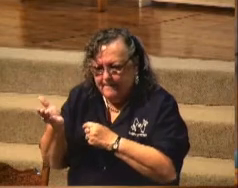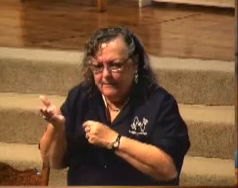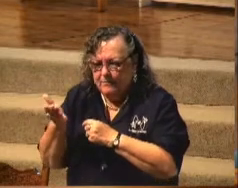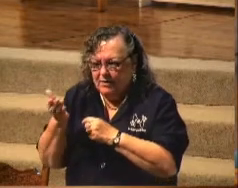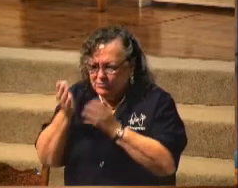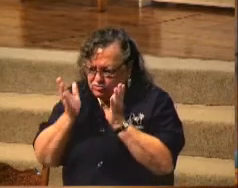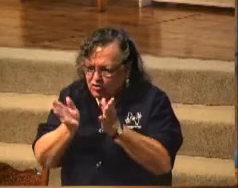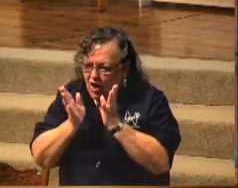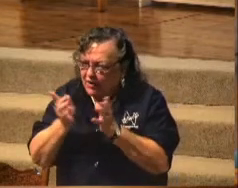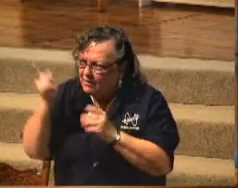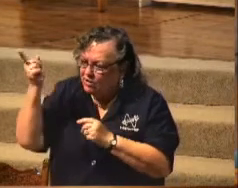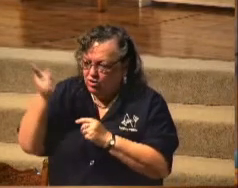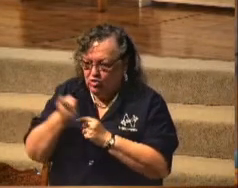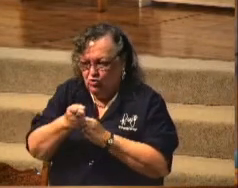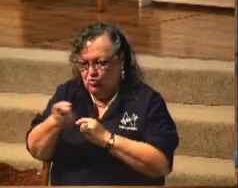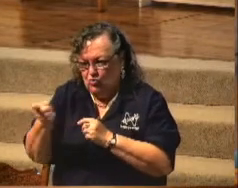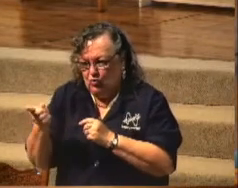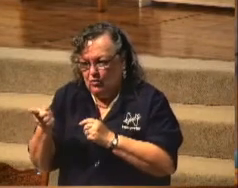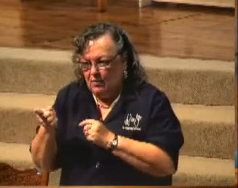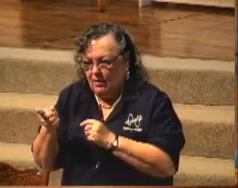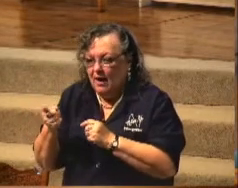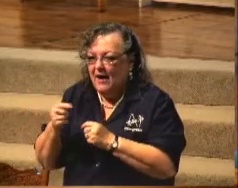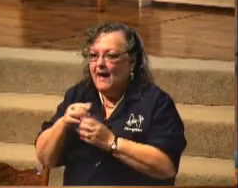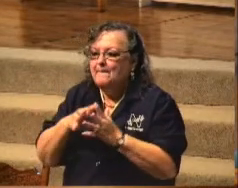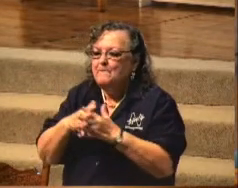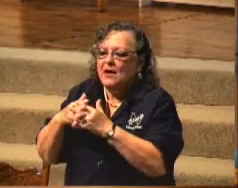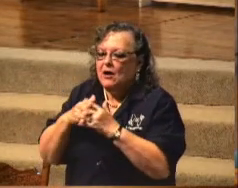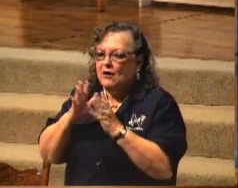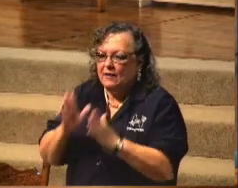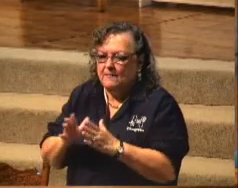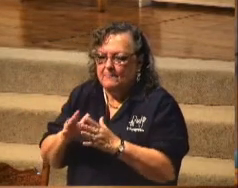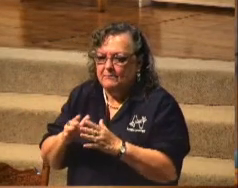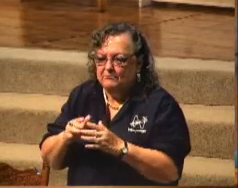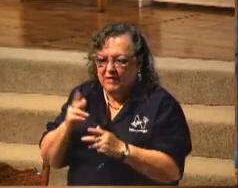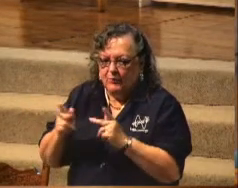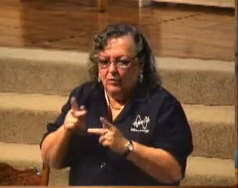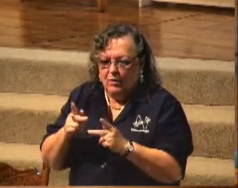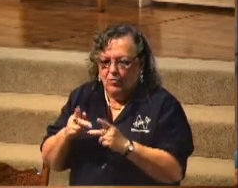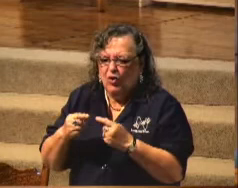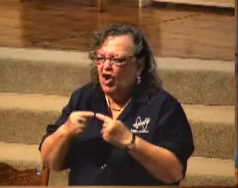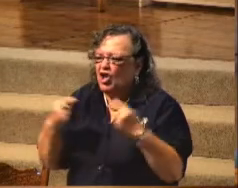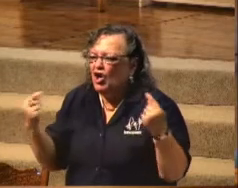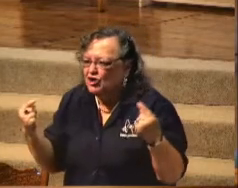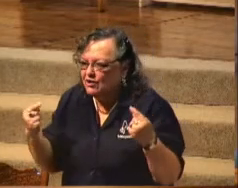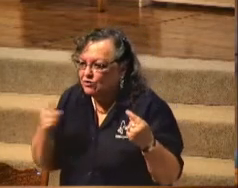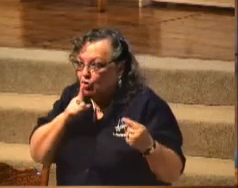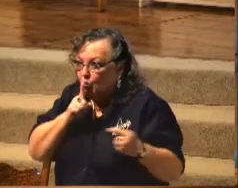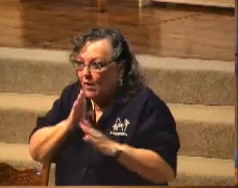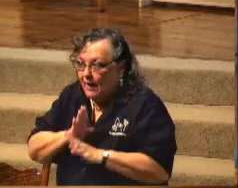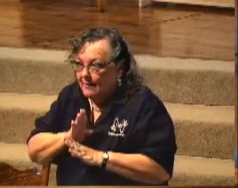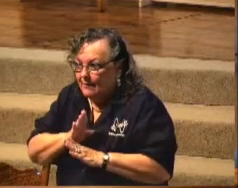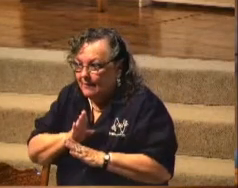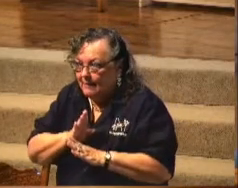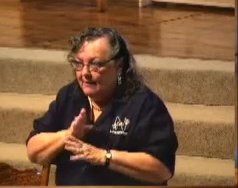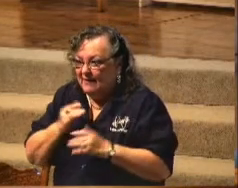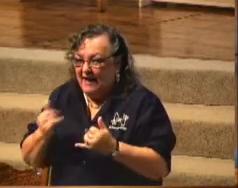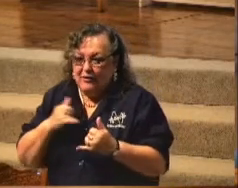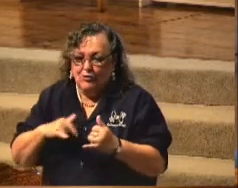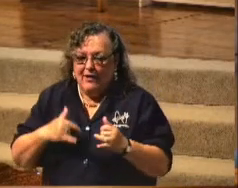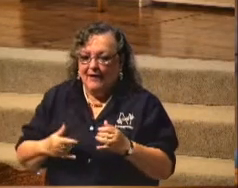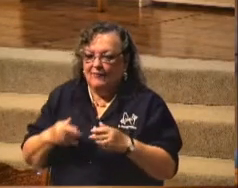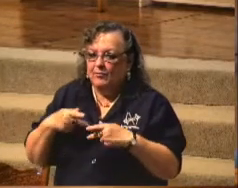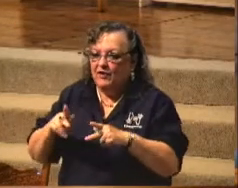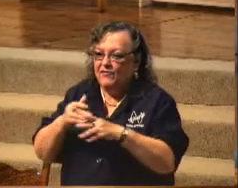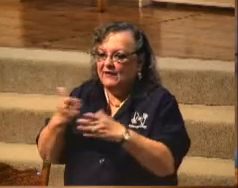The American public is allergic to silence. It doesn't matter. Nowadays, you've got little things that you put in your